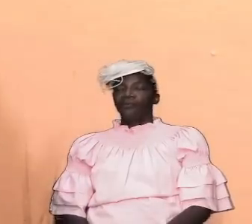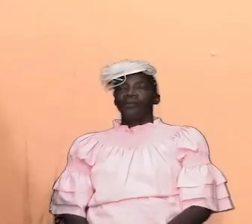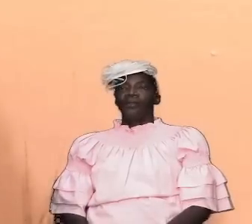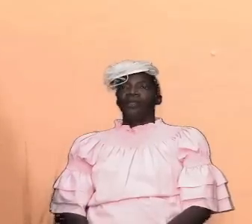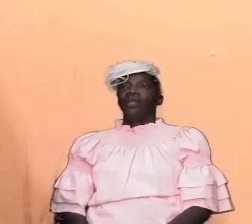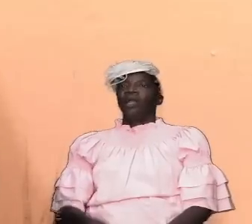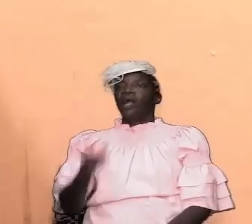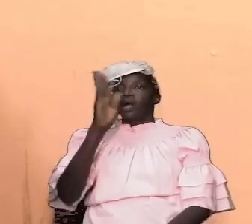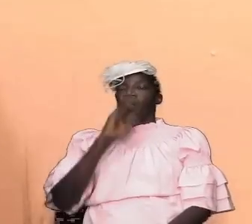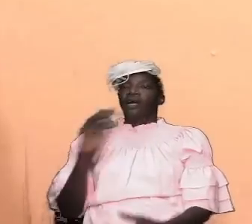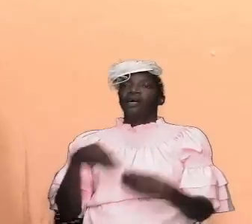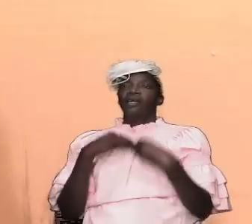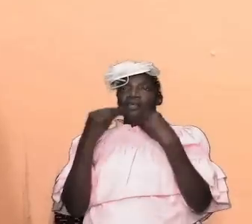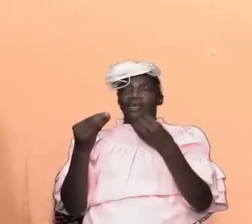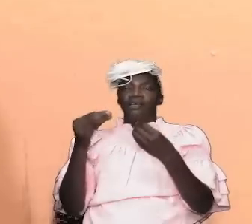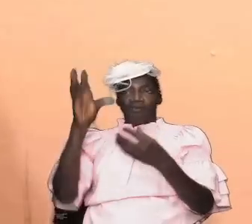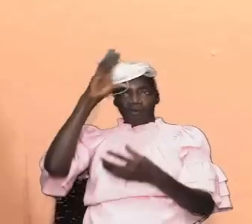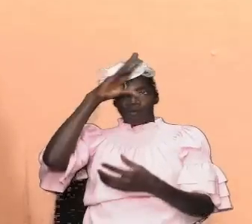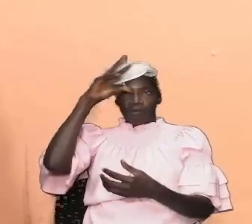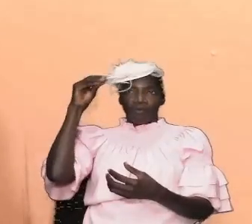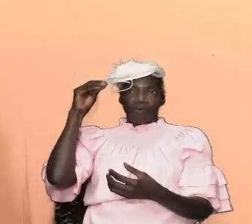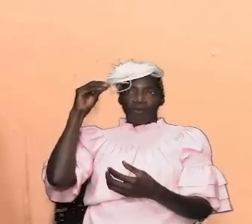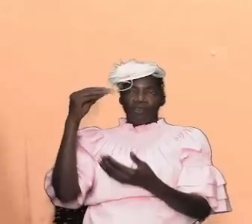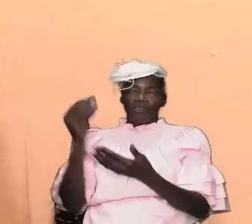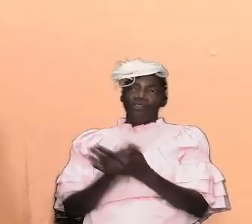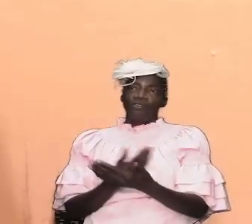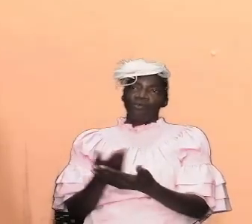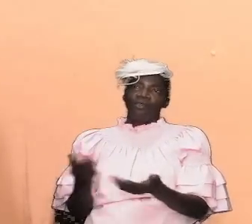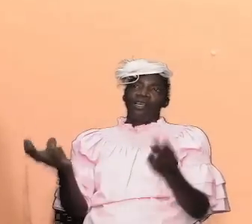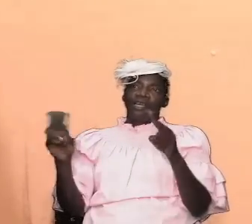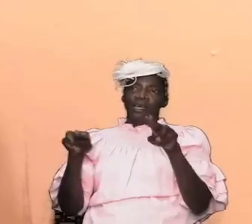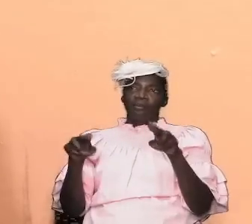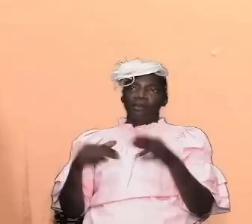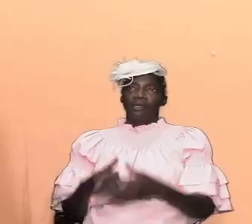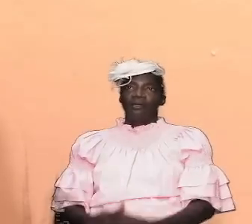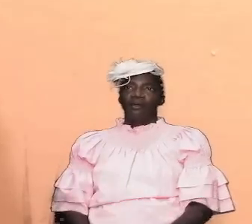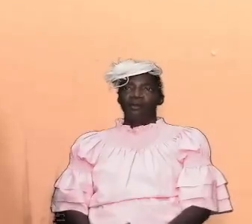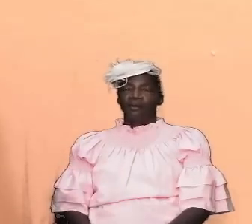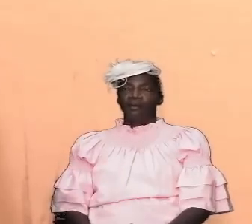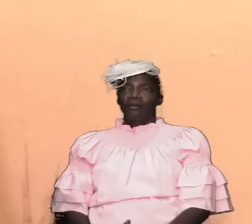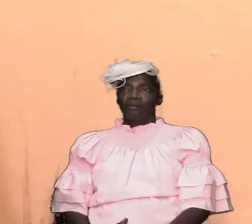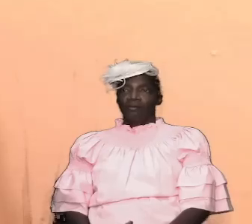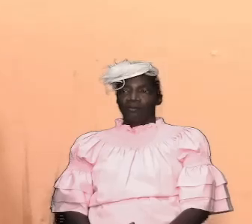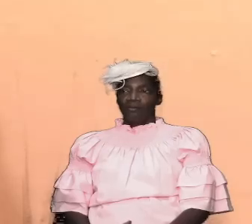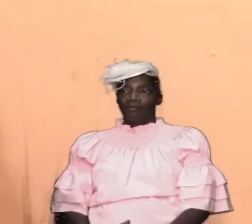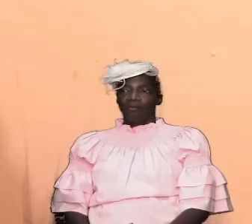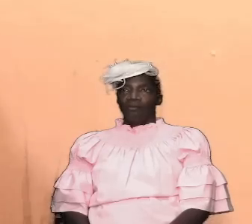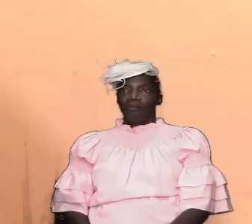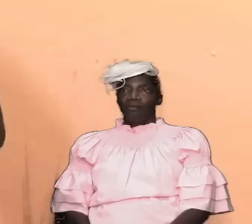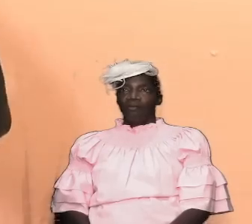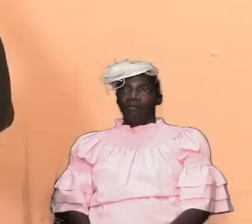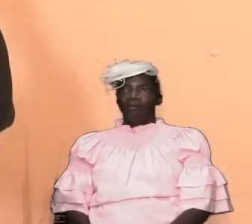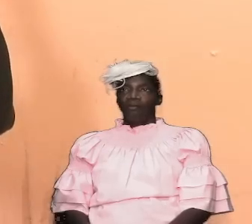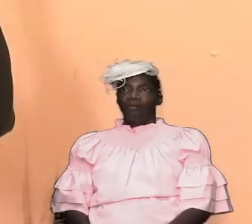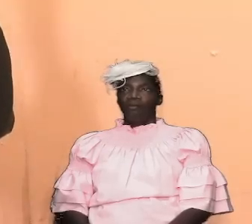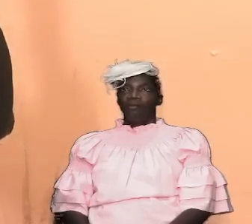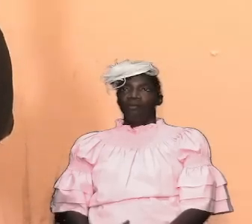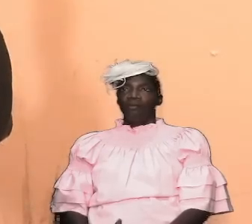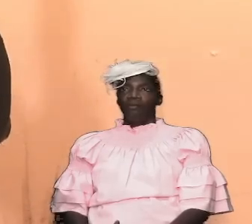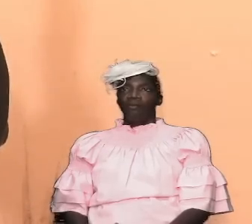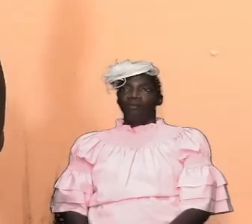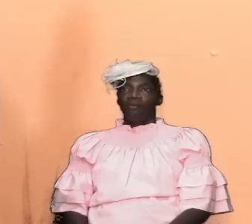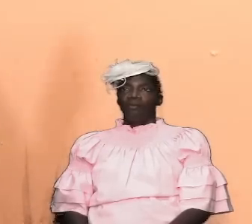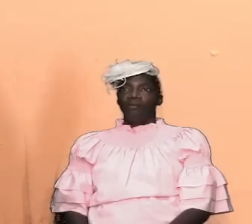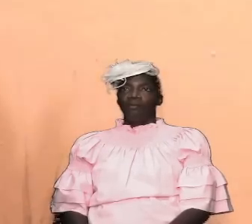god had given to him something happened exodus 40 and verse 34 tells us that they